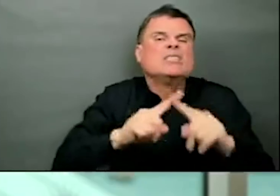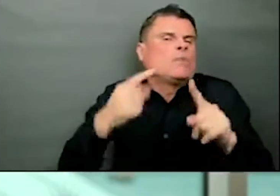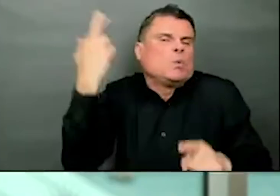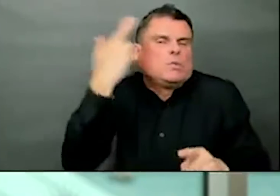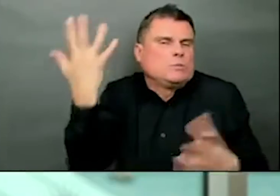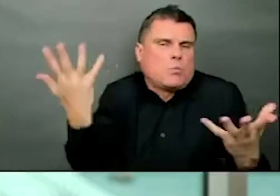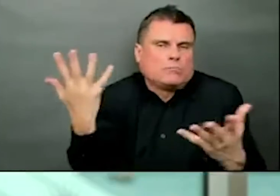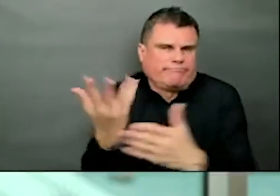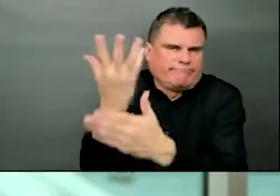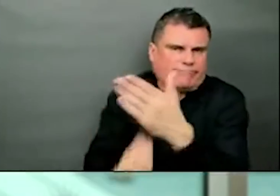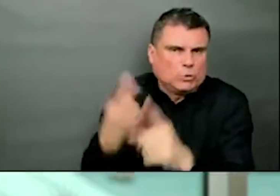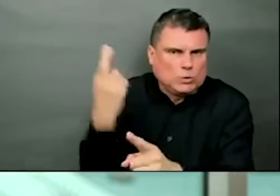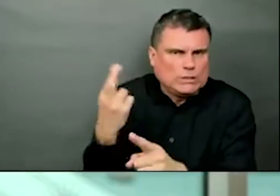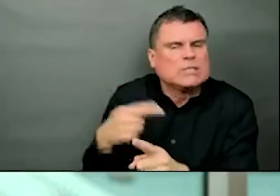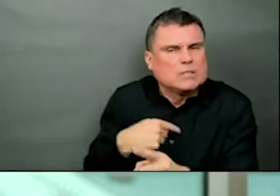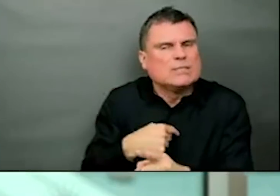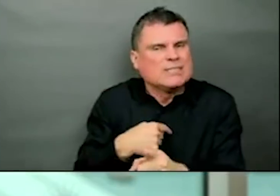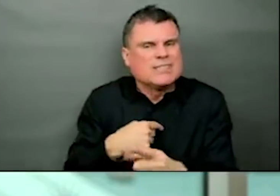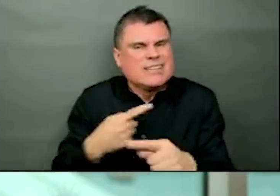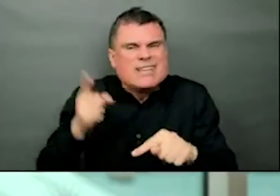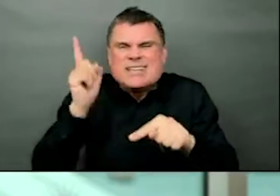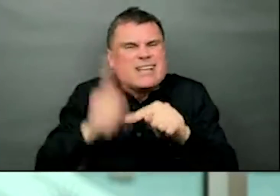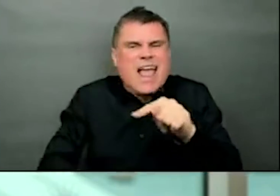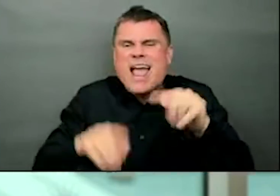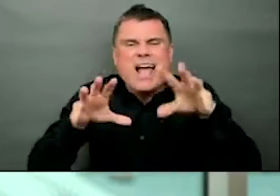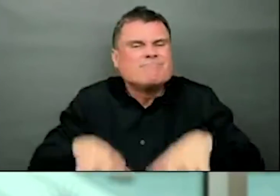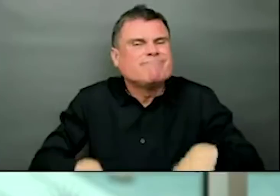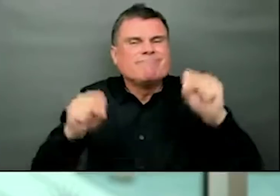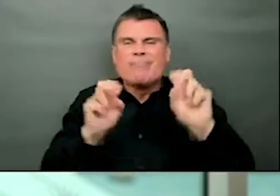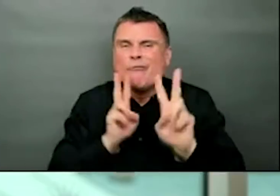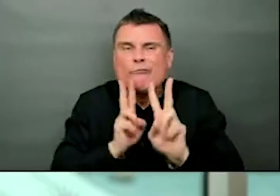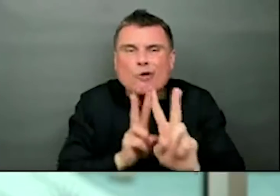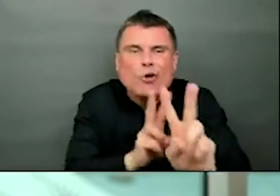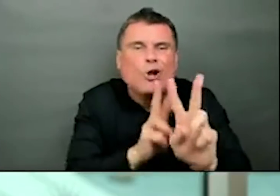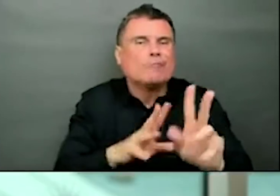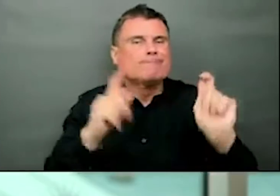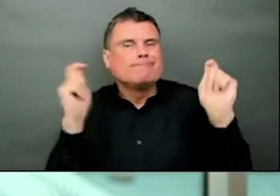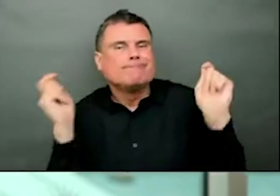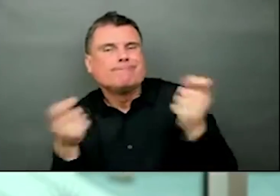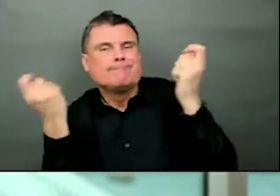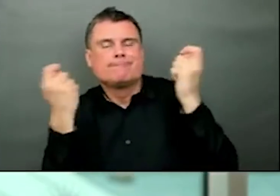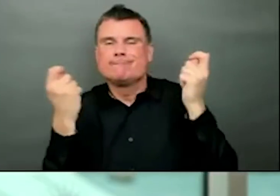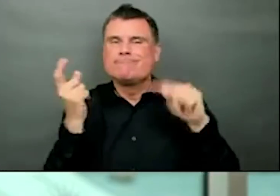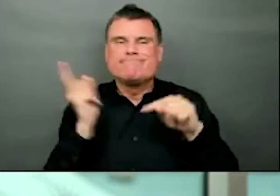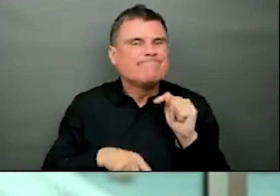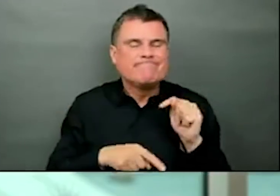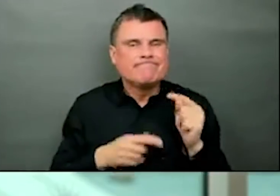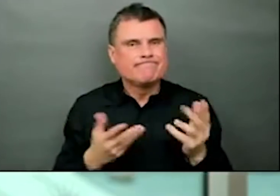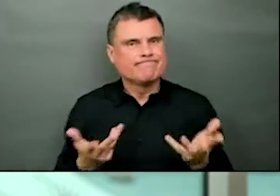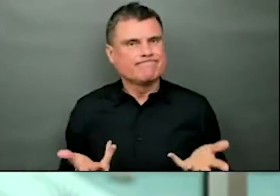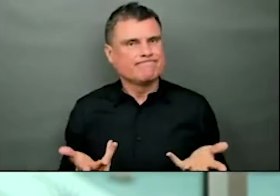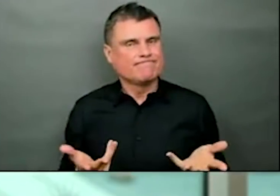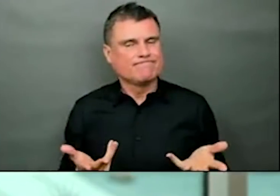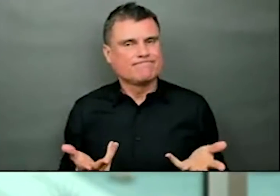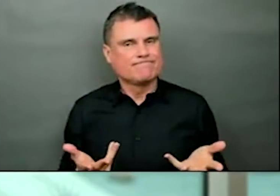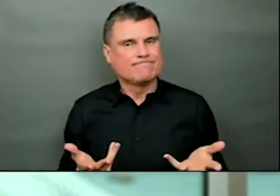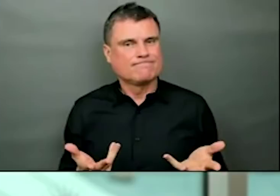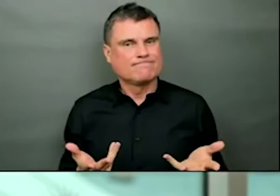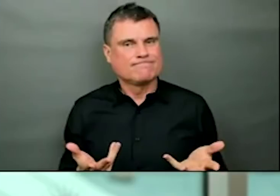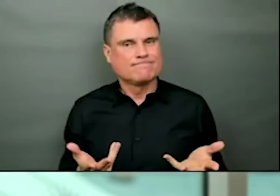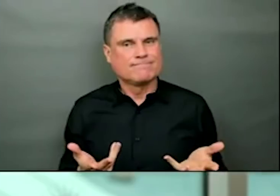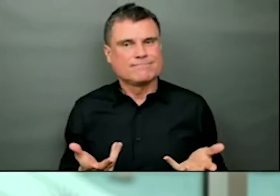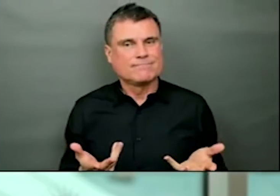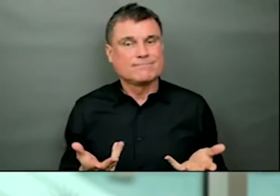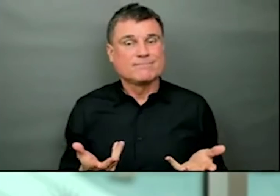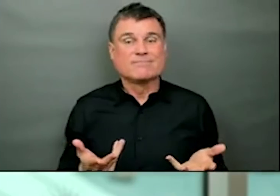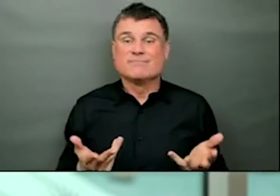I wanted to note that we have released again this week and posted, I think it is posted now